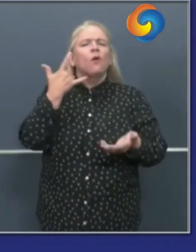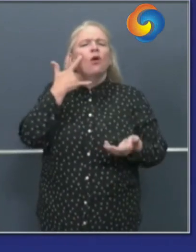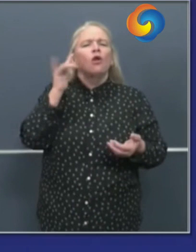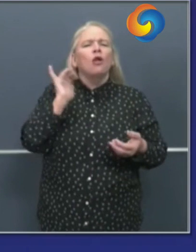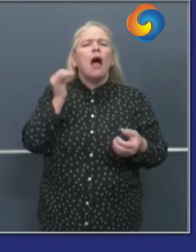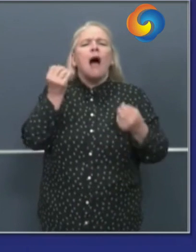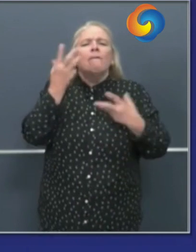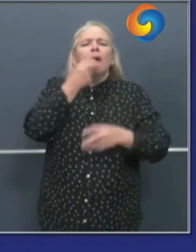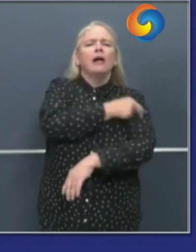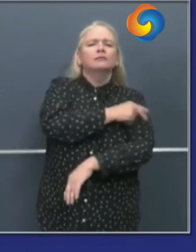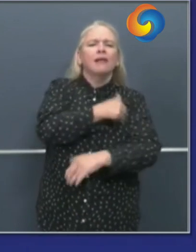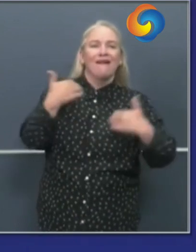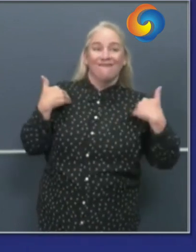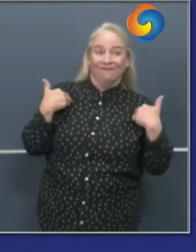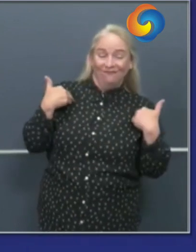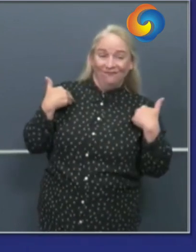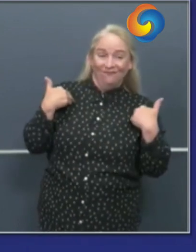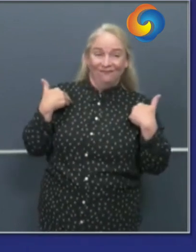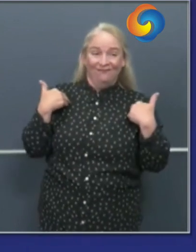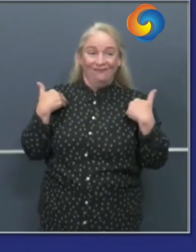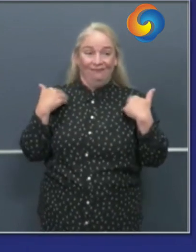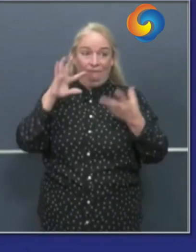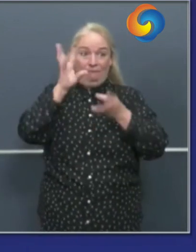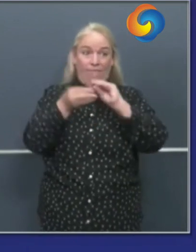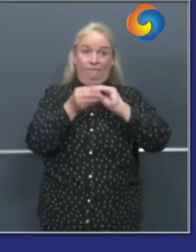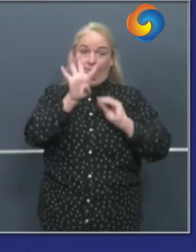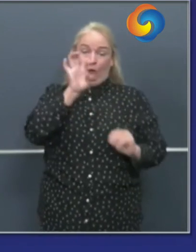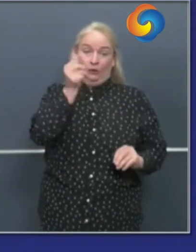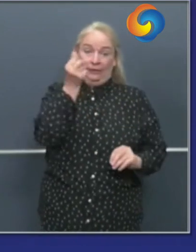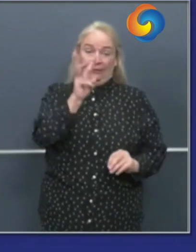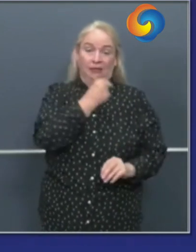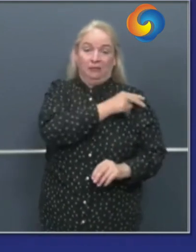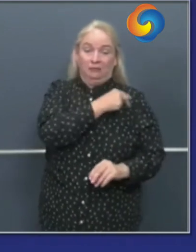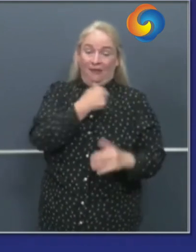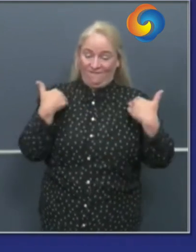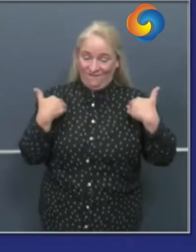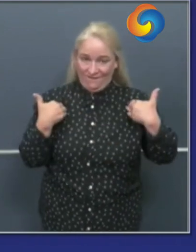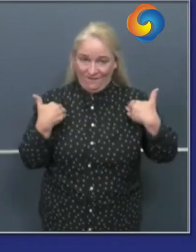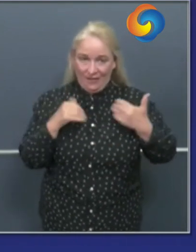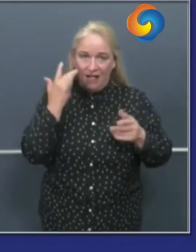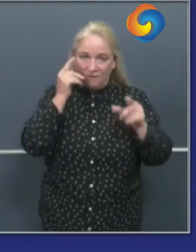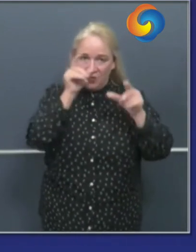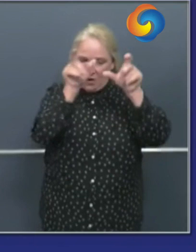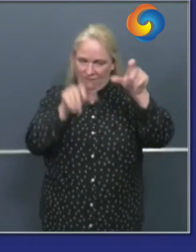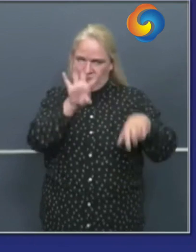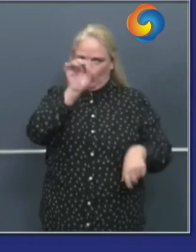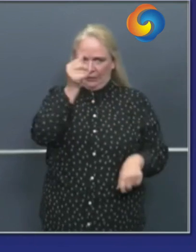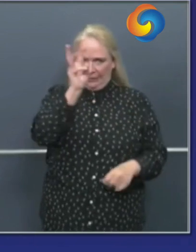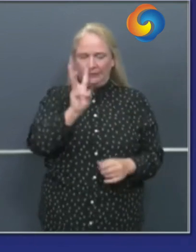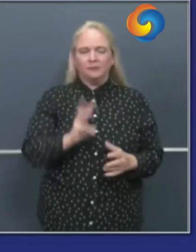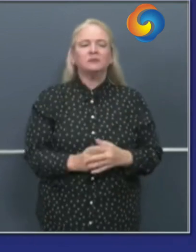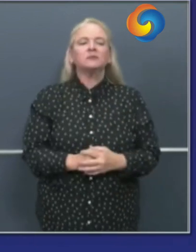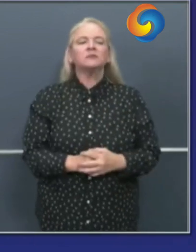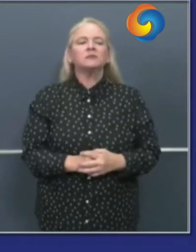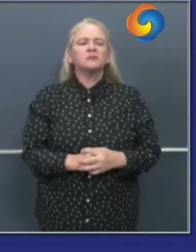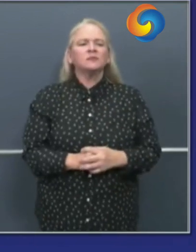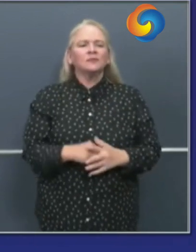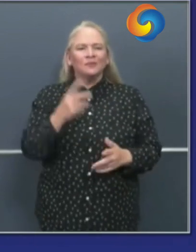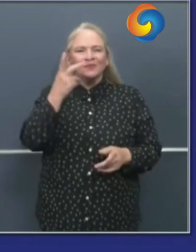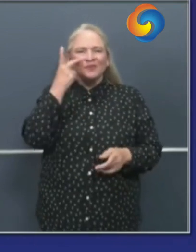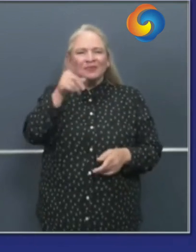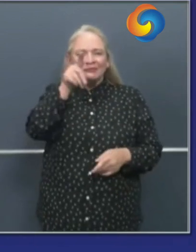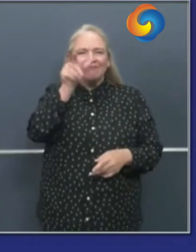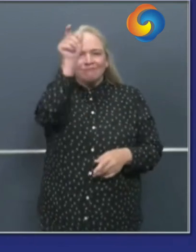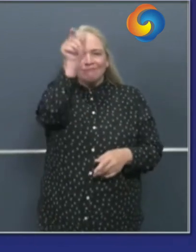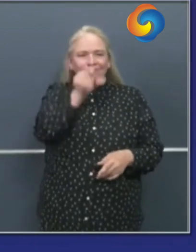we have 416 hospitals in this state but one thing you'll see from the slide is they're not equally